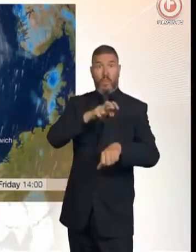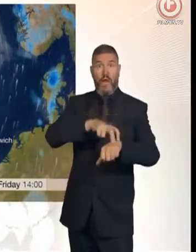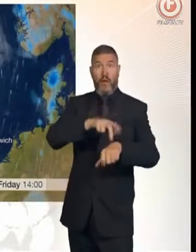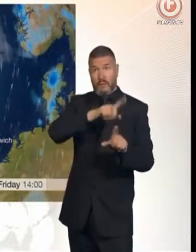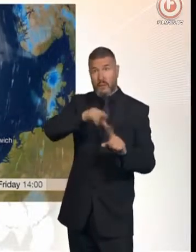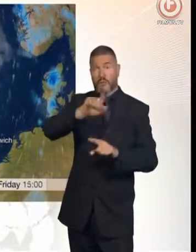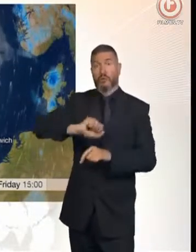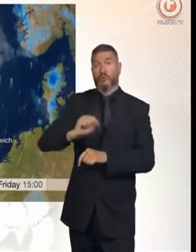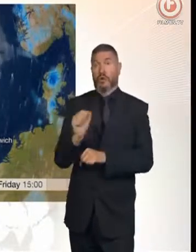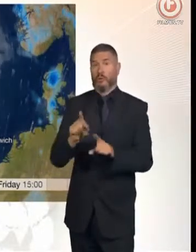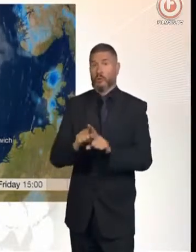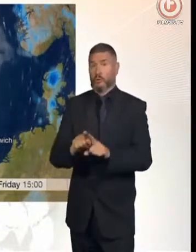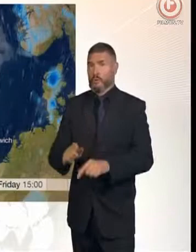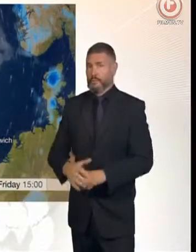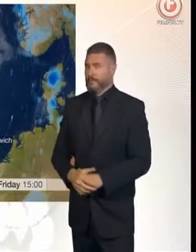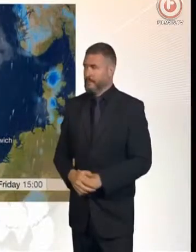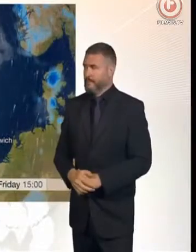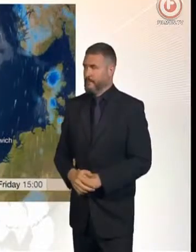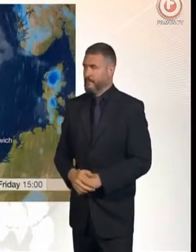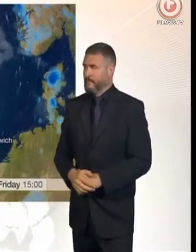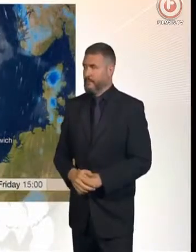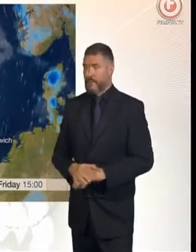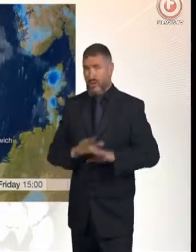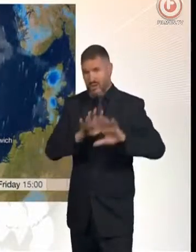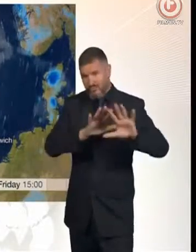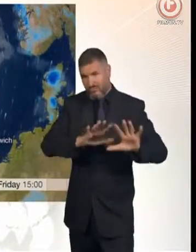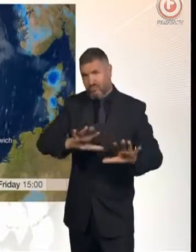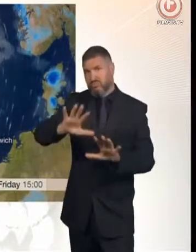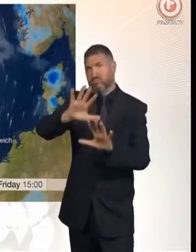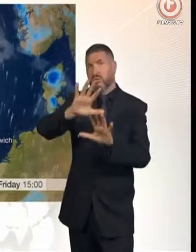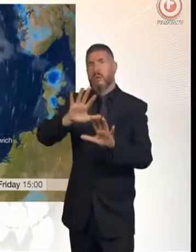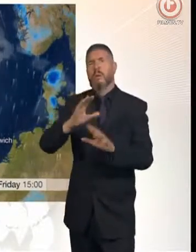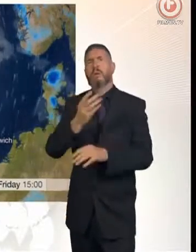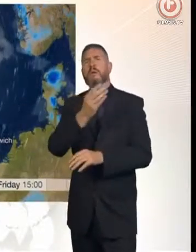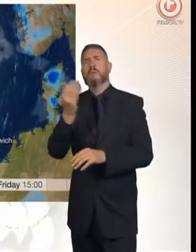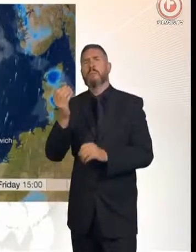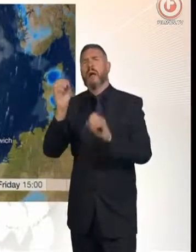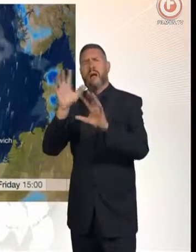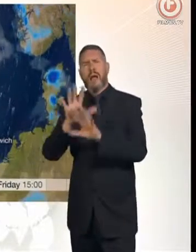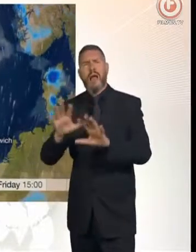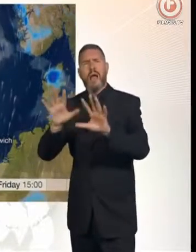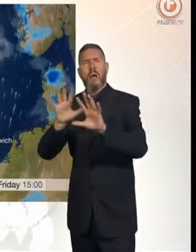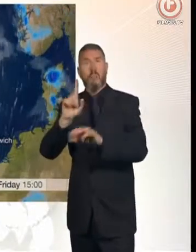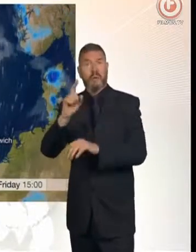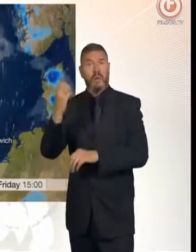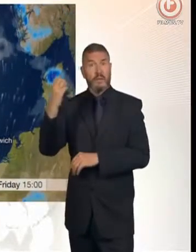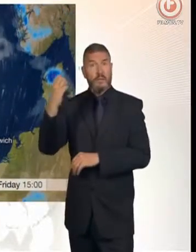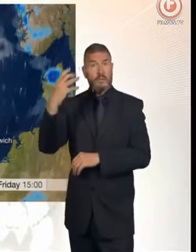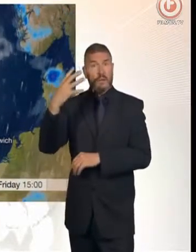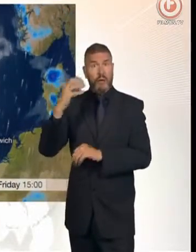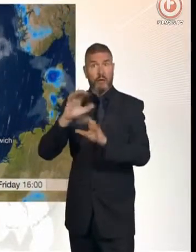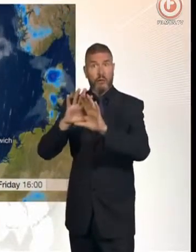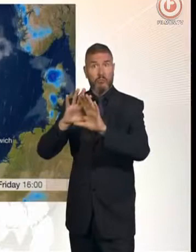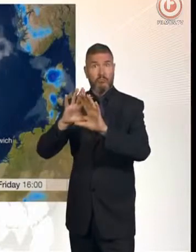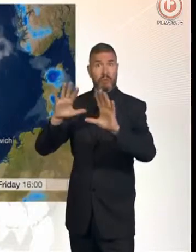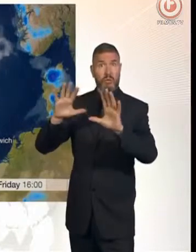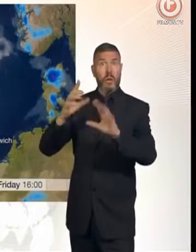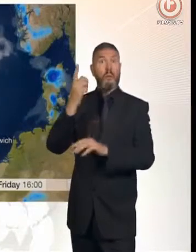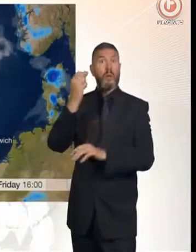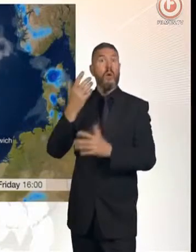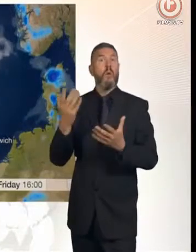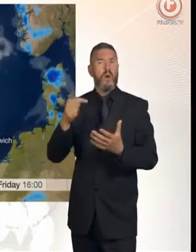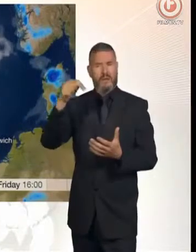into western Scotland. We keep mostly cloudy, but if you get a few glimpses of sunshine, particularly favoured spots in the southeast,